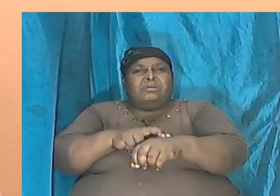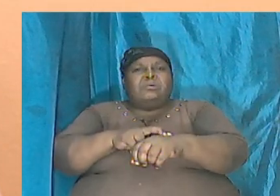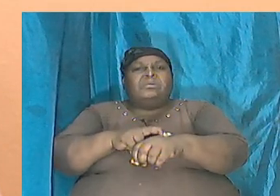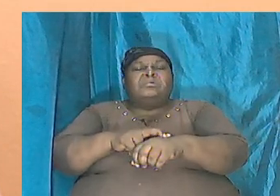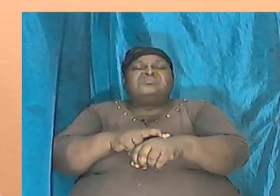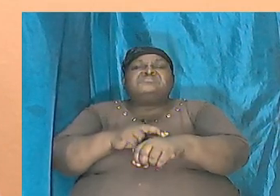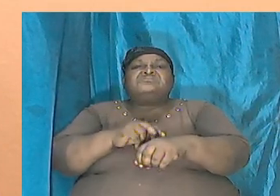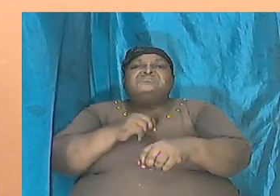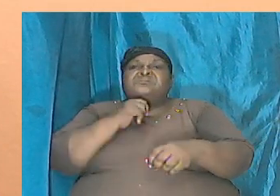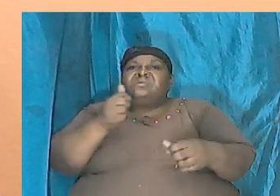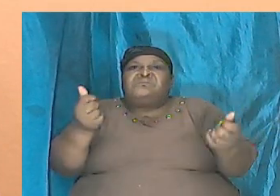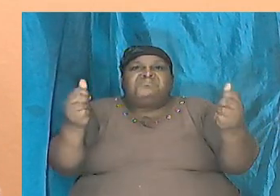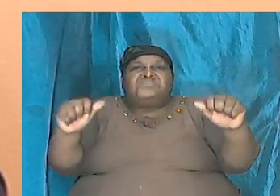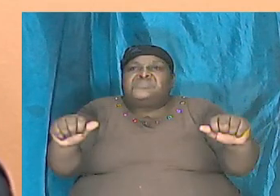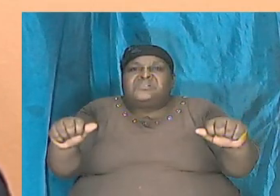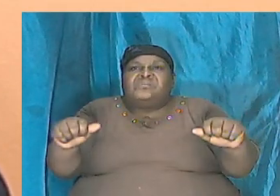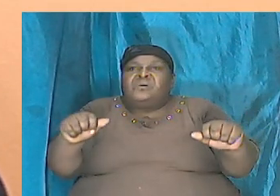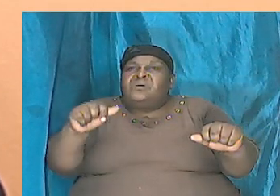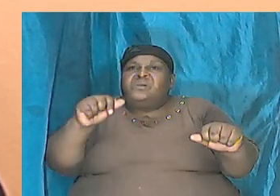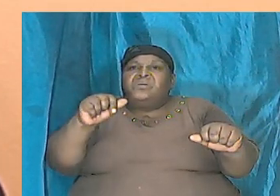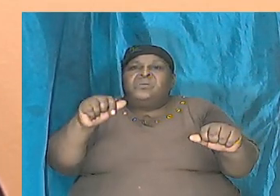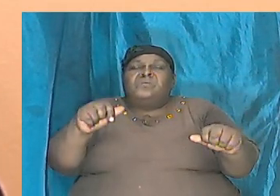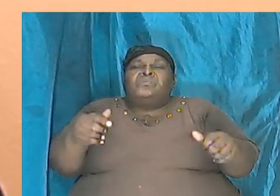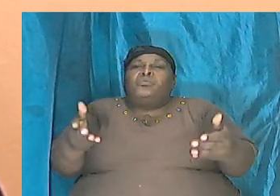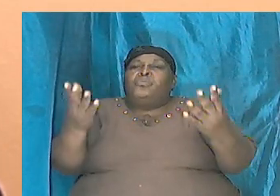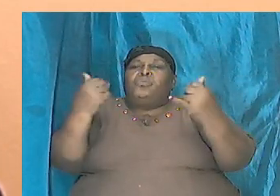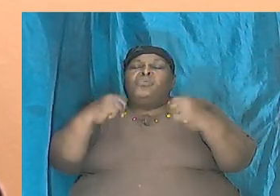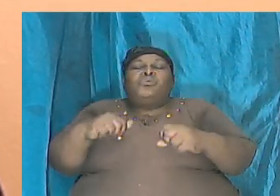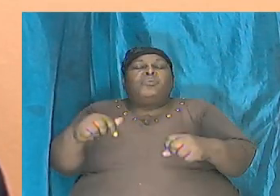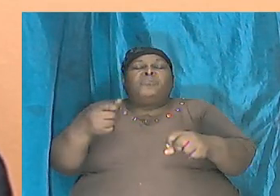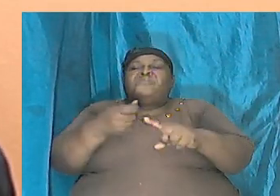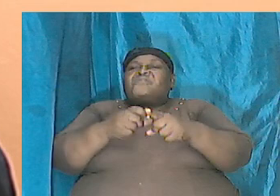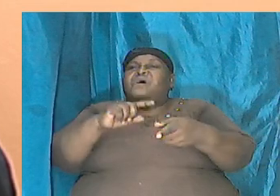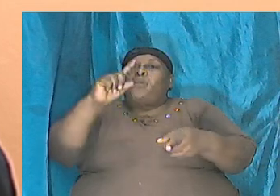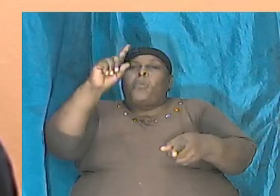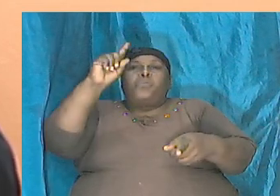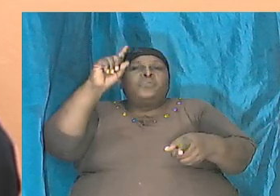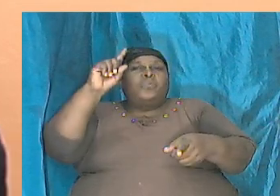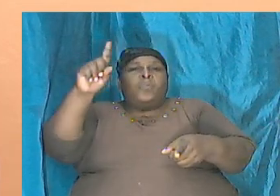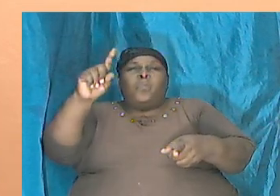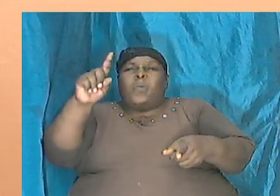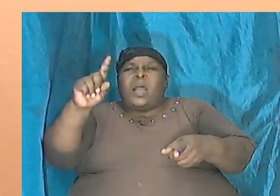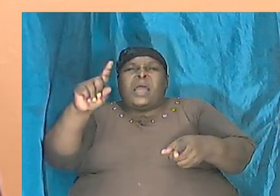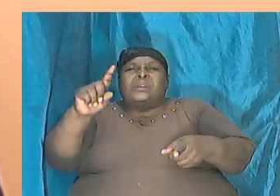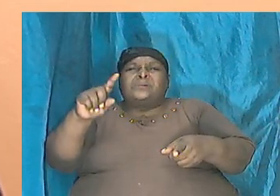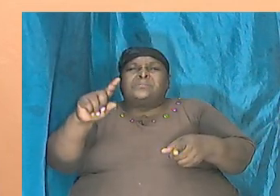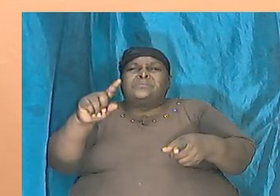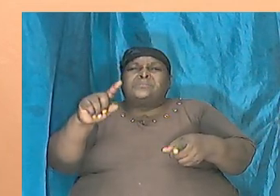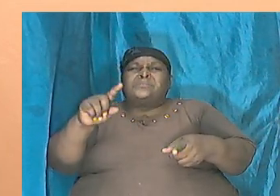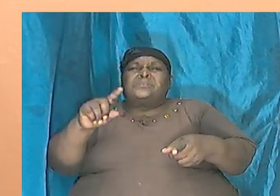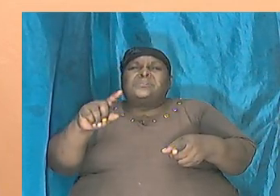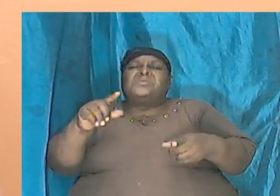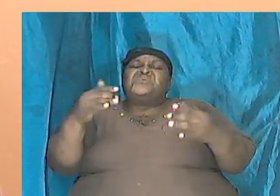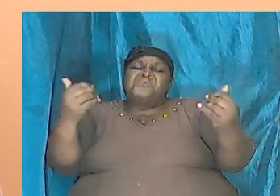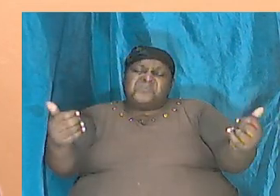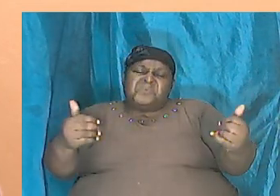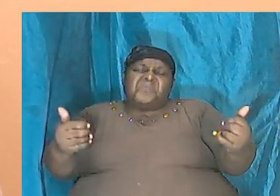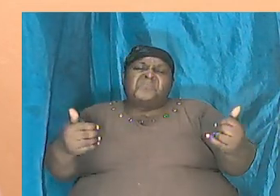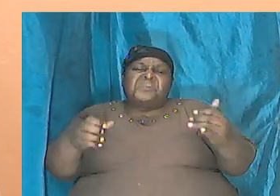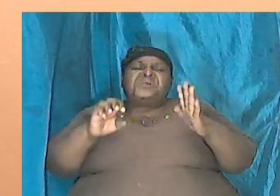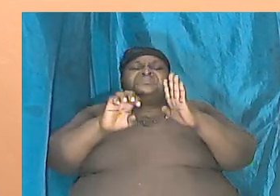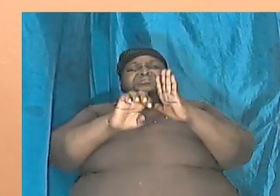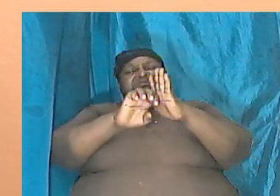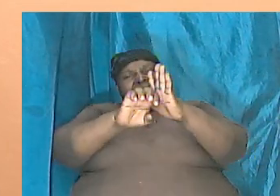ancestry. Now, brothers and sisters, we will examine the position put